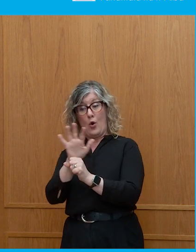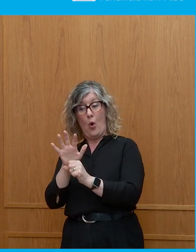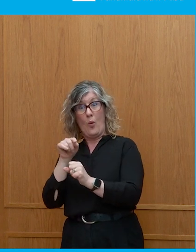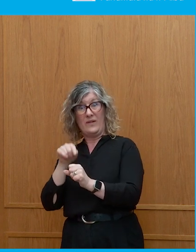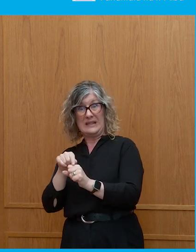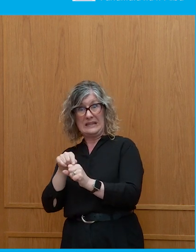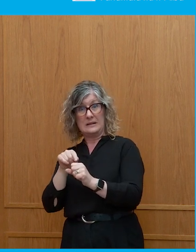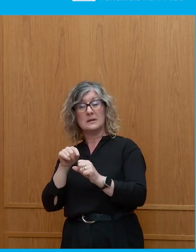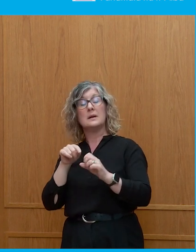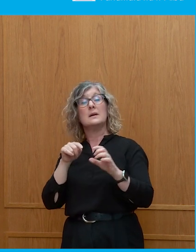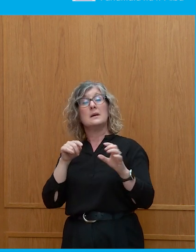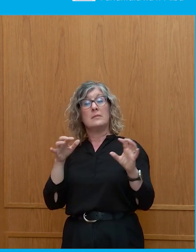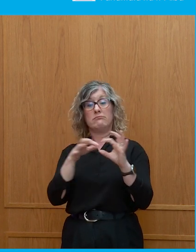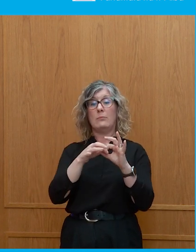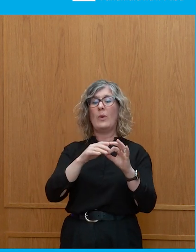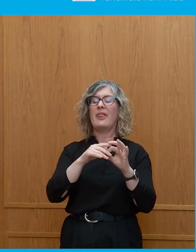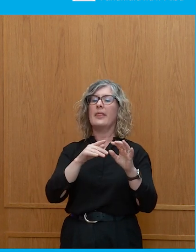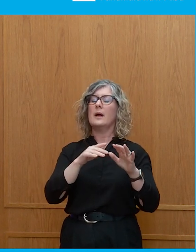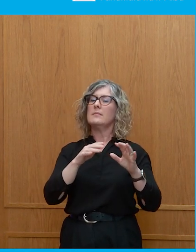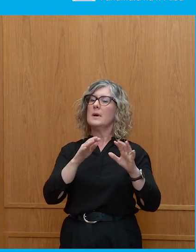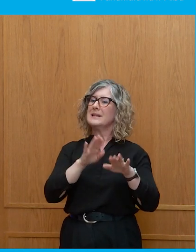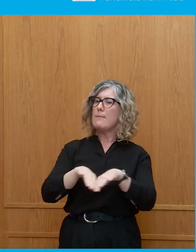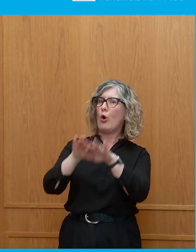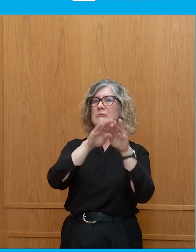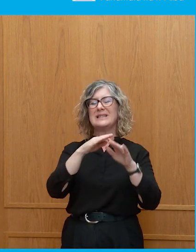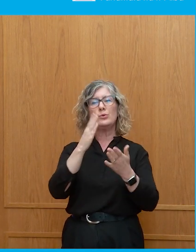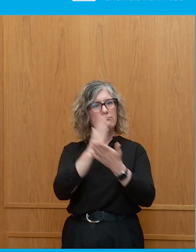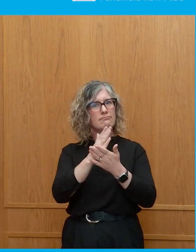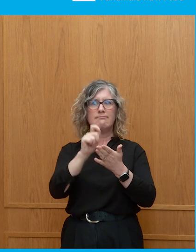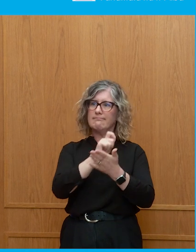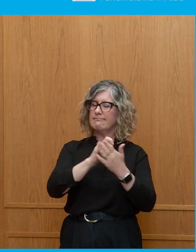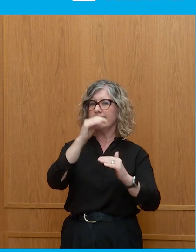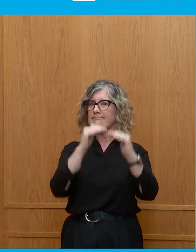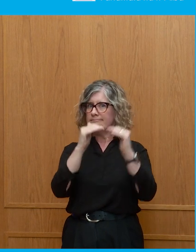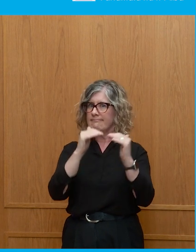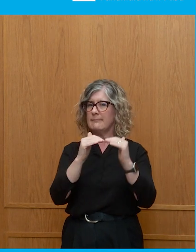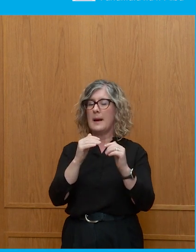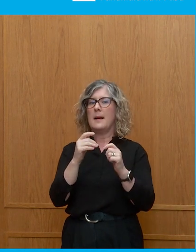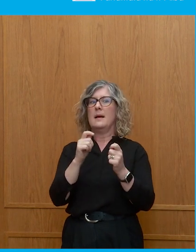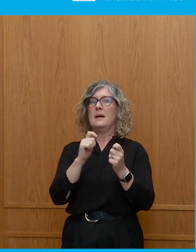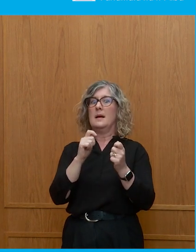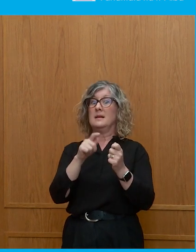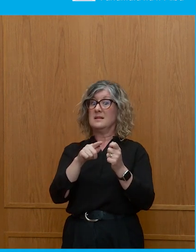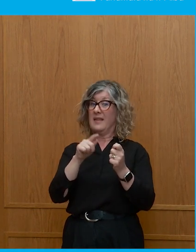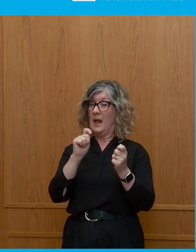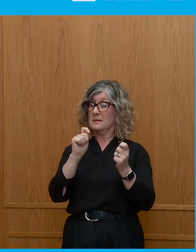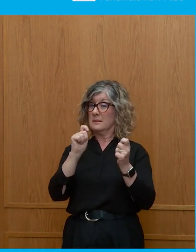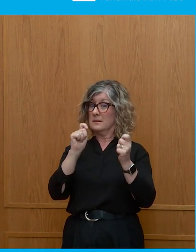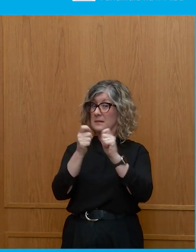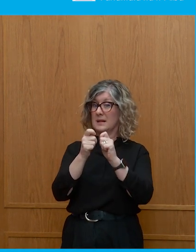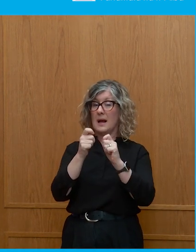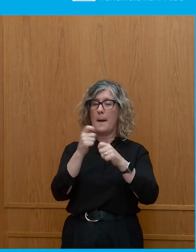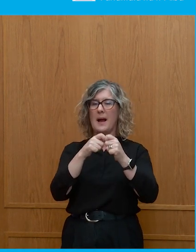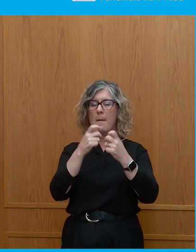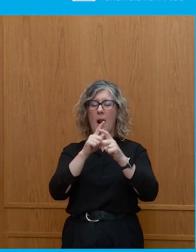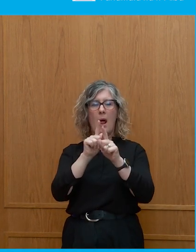democracies in the sense that because of lockdowns, a figurehead had